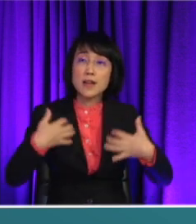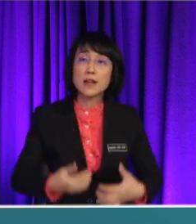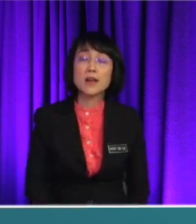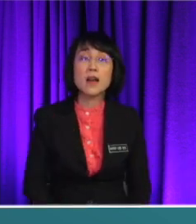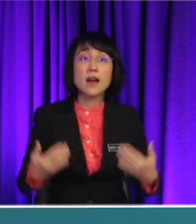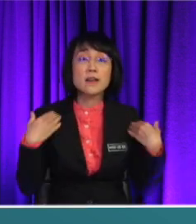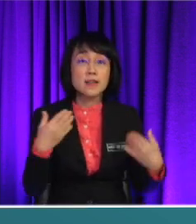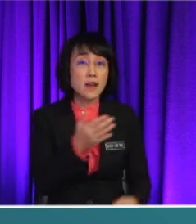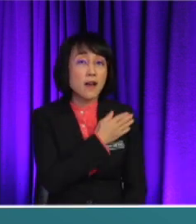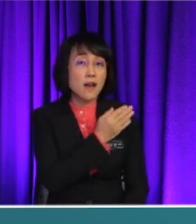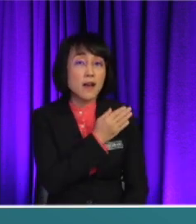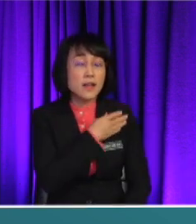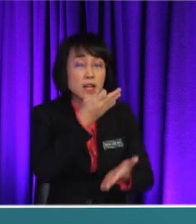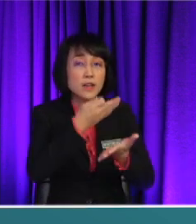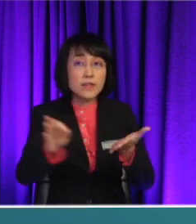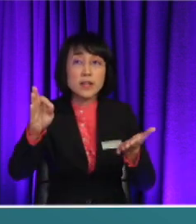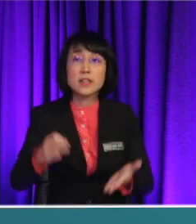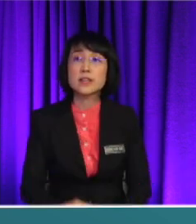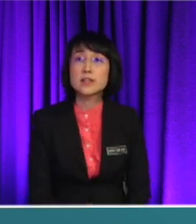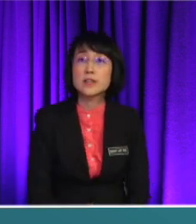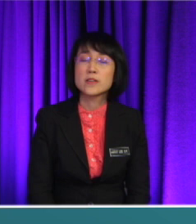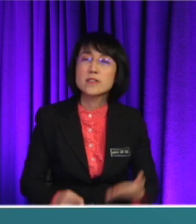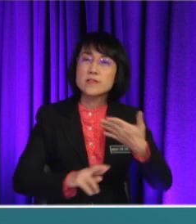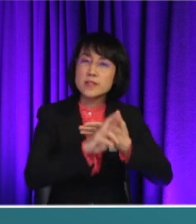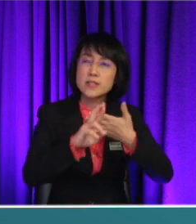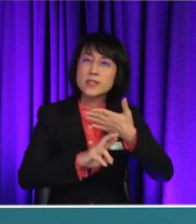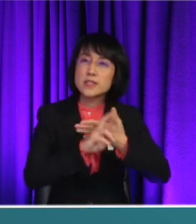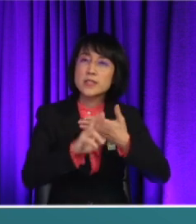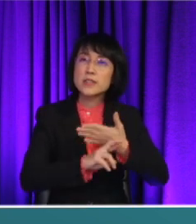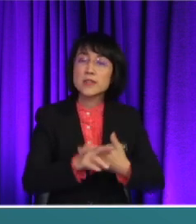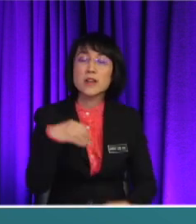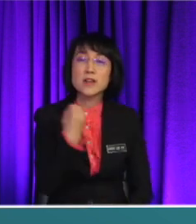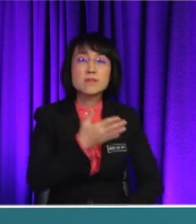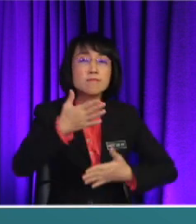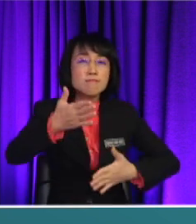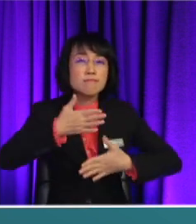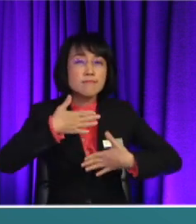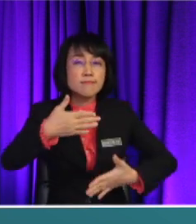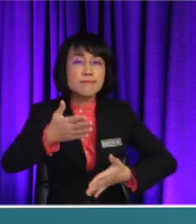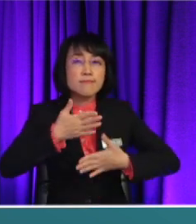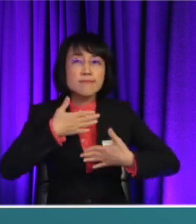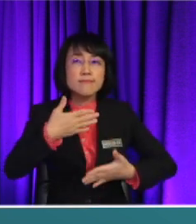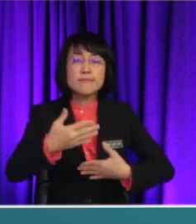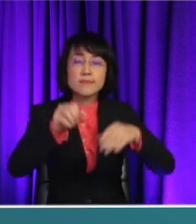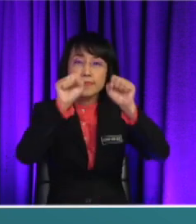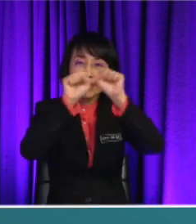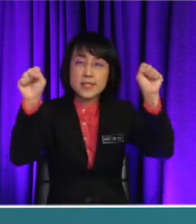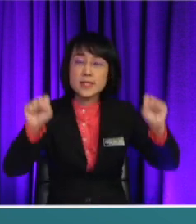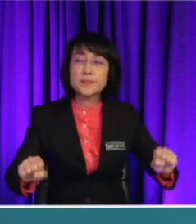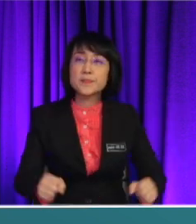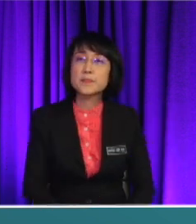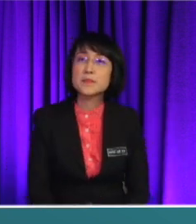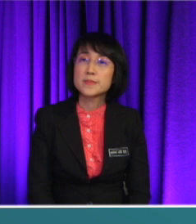failure as well. Mm-hmm. Yeah? So, it is quite risky, especially for our respiratory system, right? Yes. Okay.